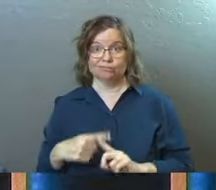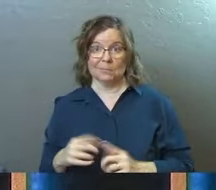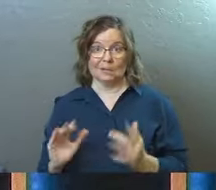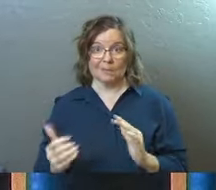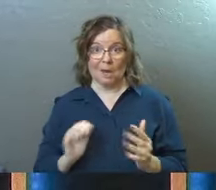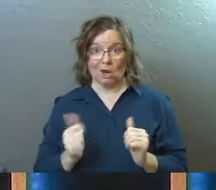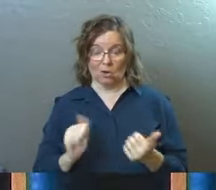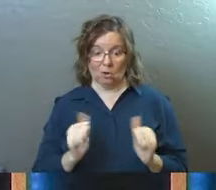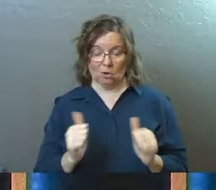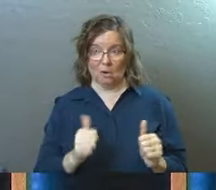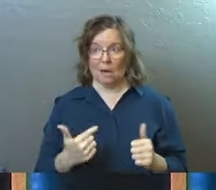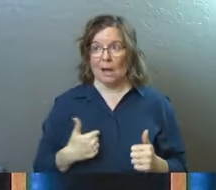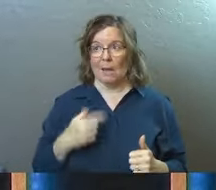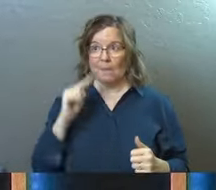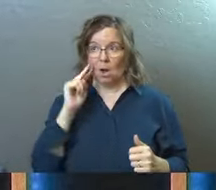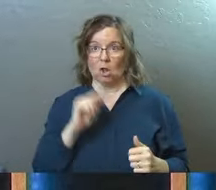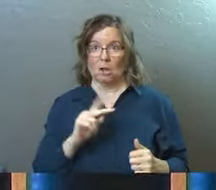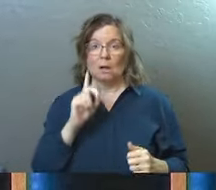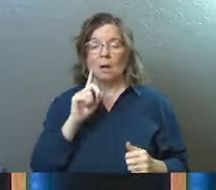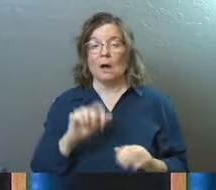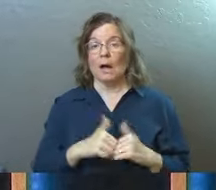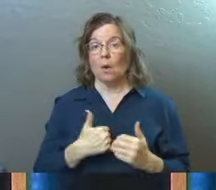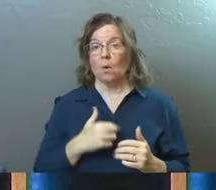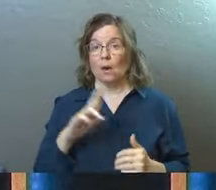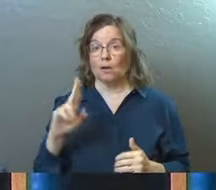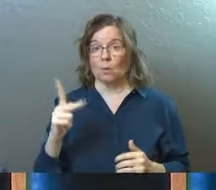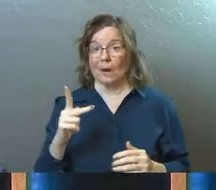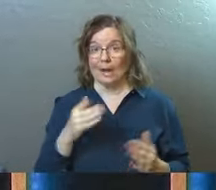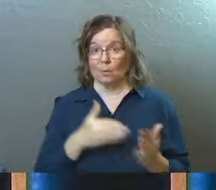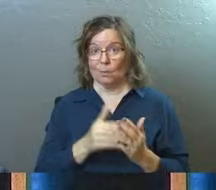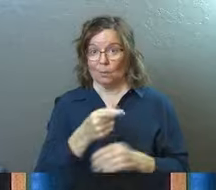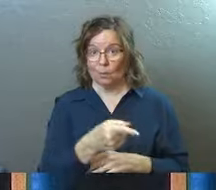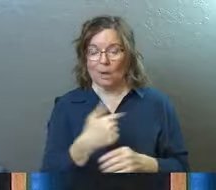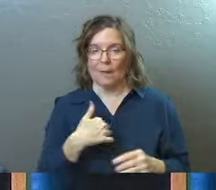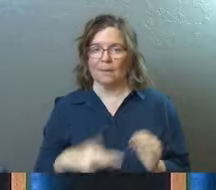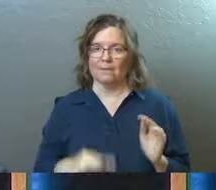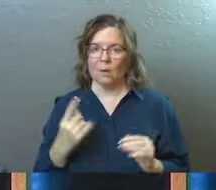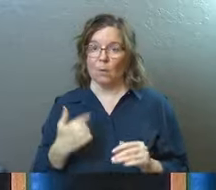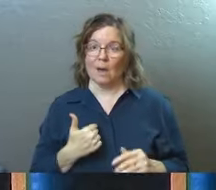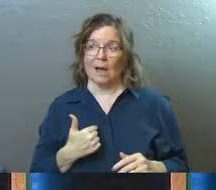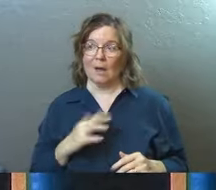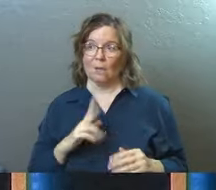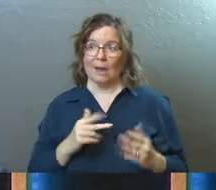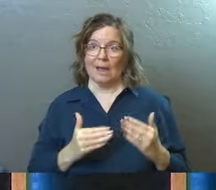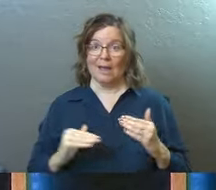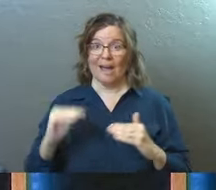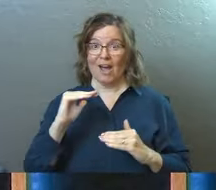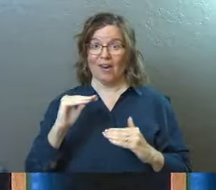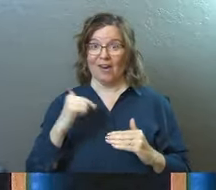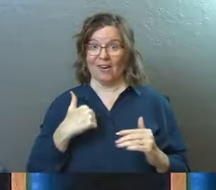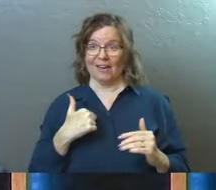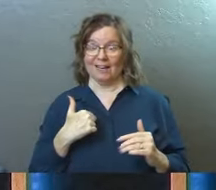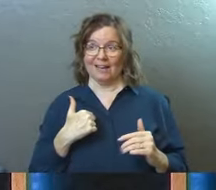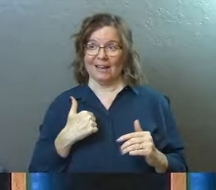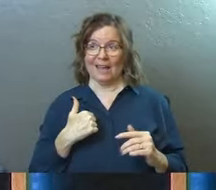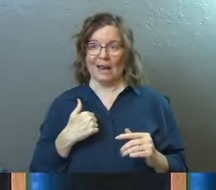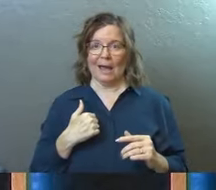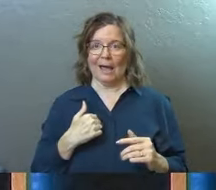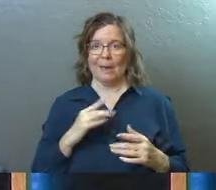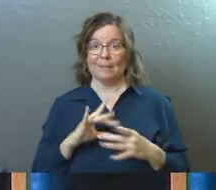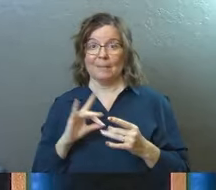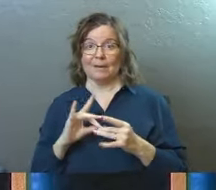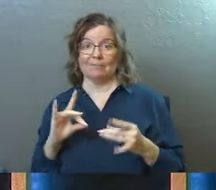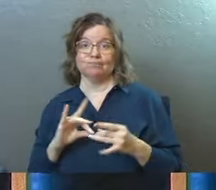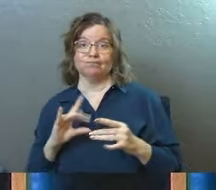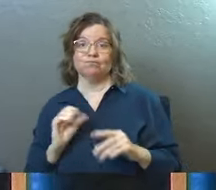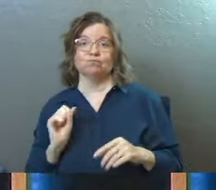compared to each other, I'm going to look not just how I rank against you. I'm going to find the ones where I rank higher against you. And I'm going to drive the